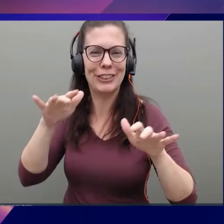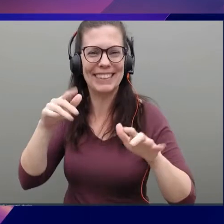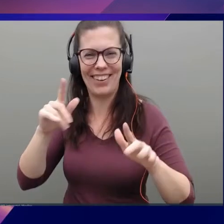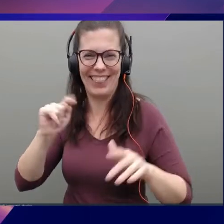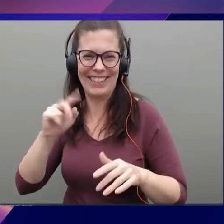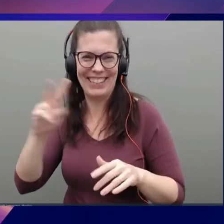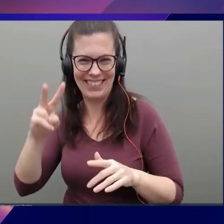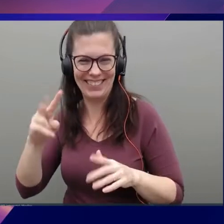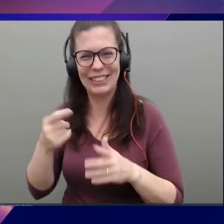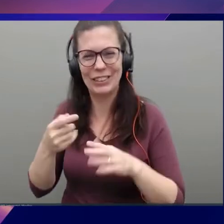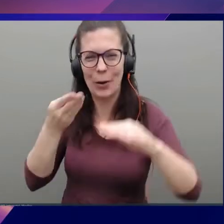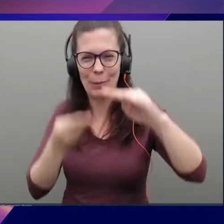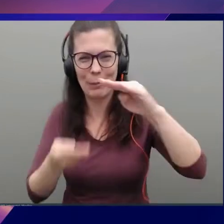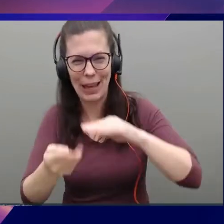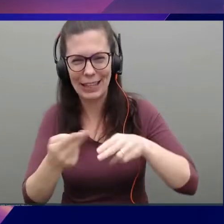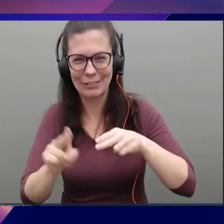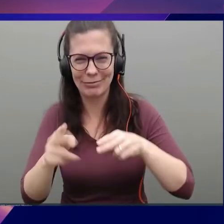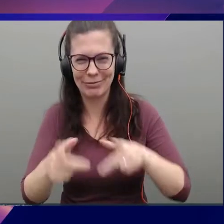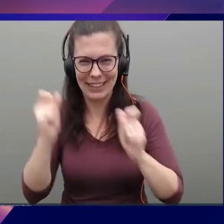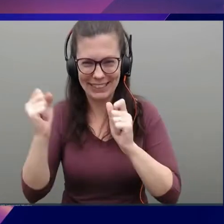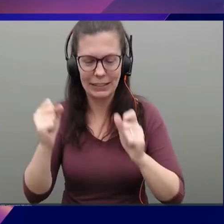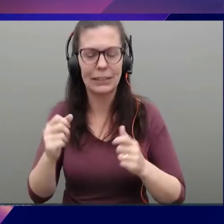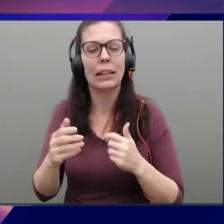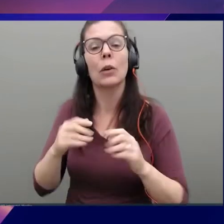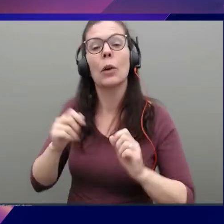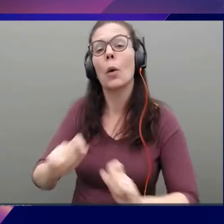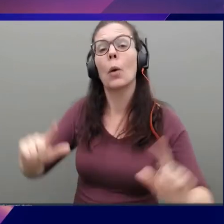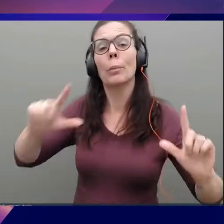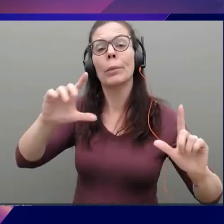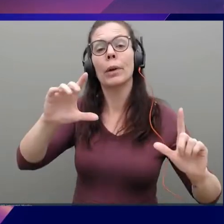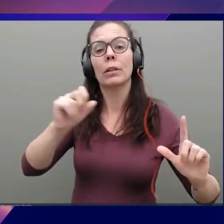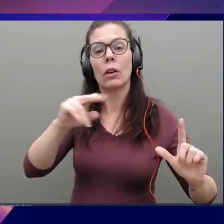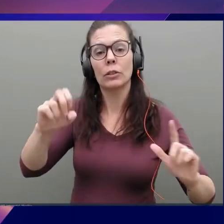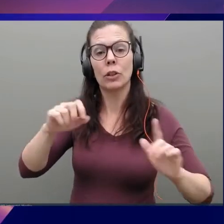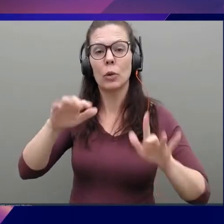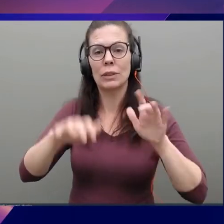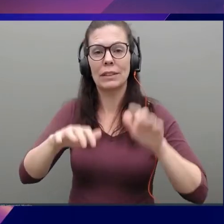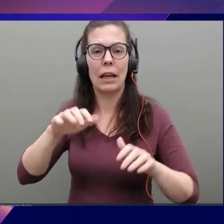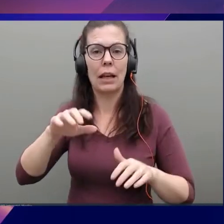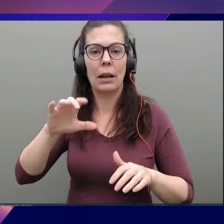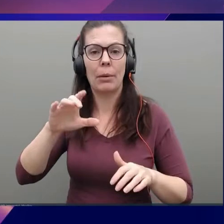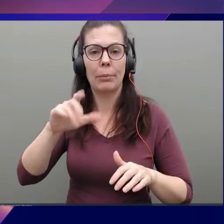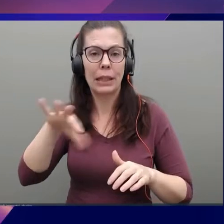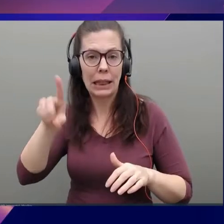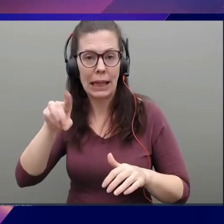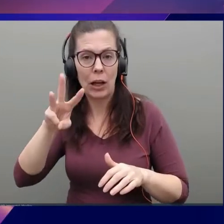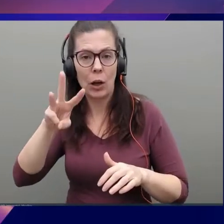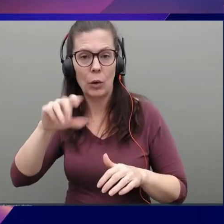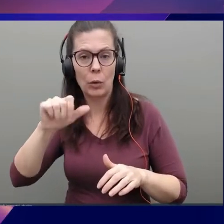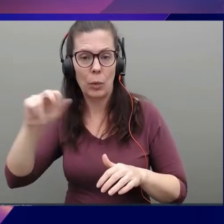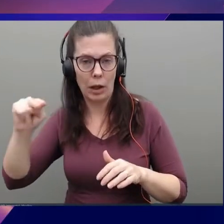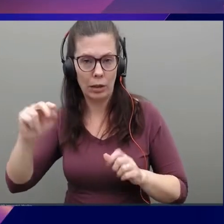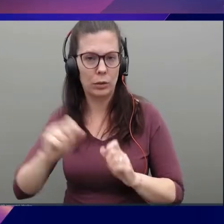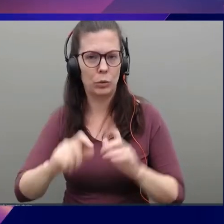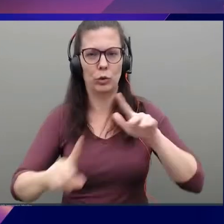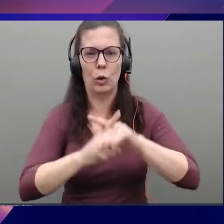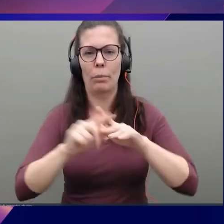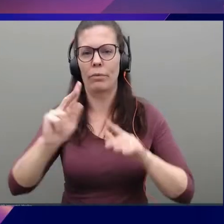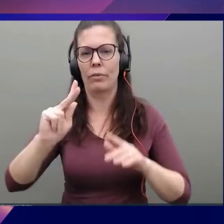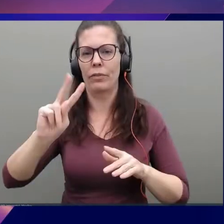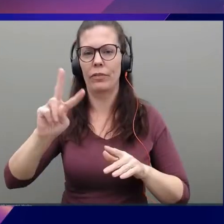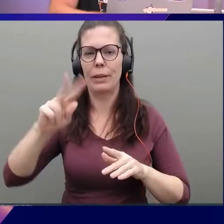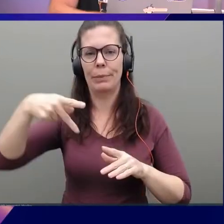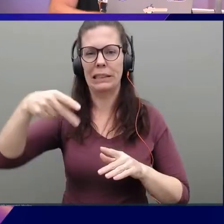seconds. So we go in the console and we just start typing CloudWan. It shows up in the VPC console as a VPC feature.